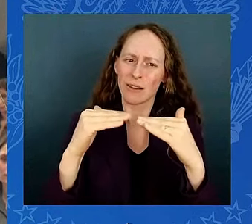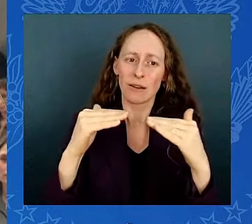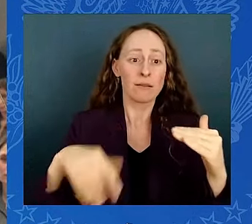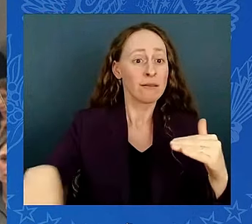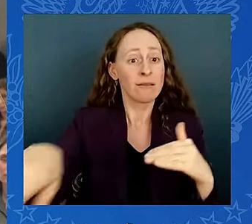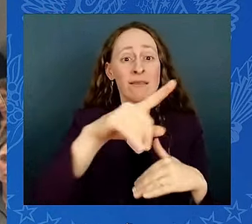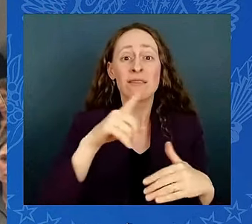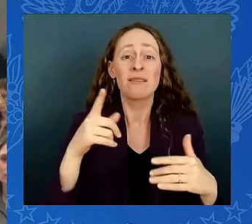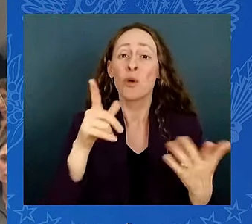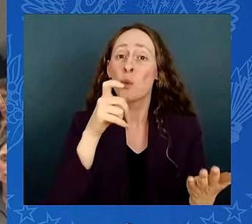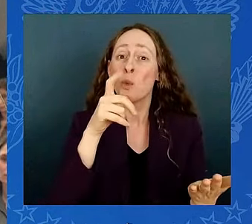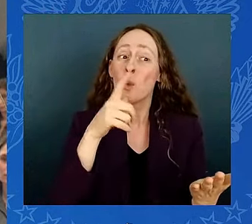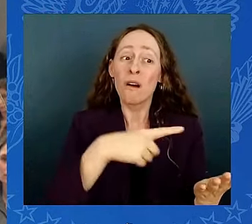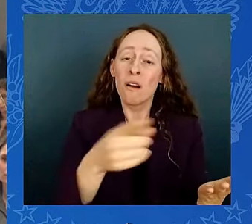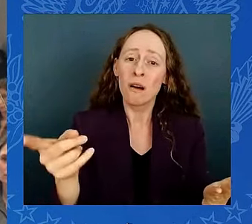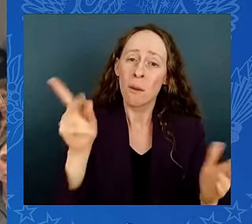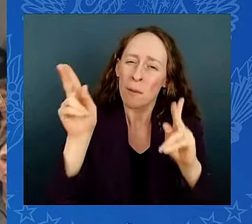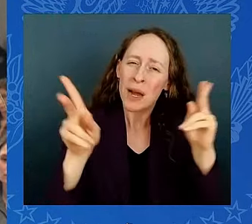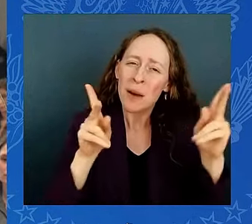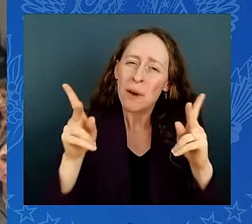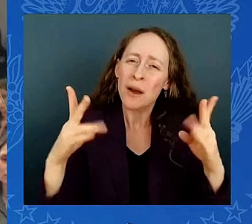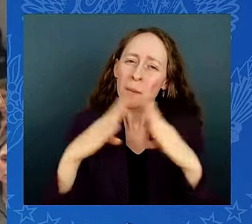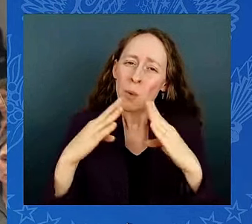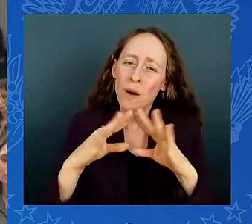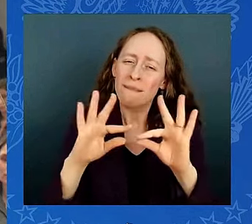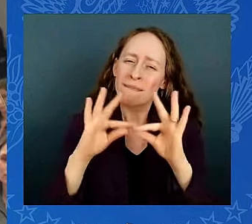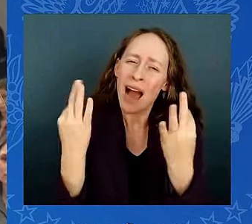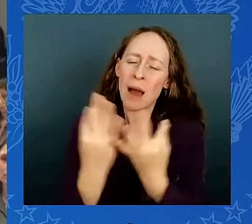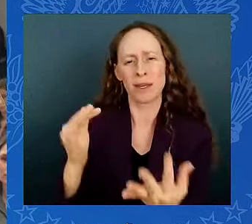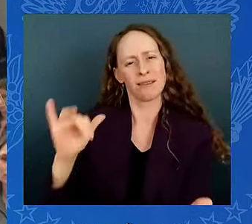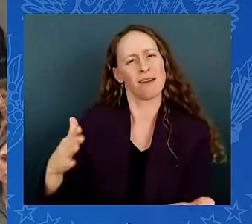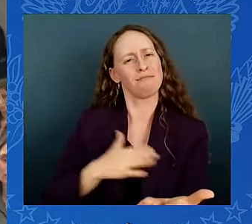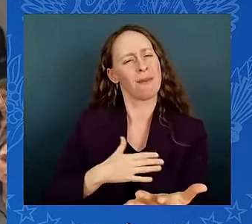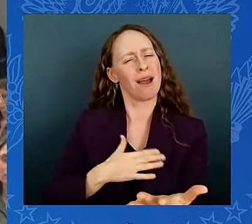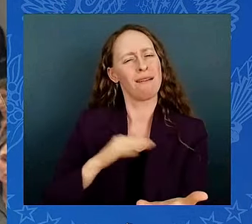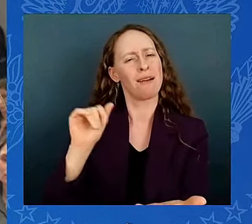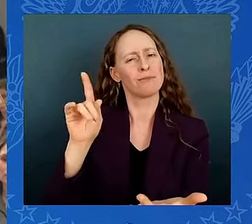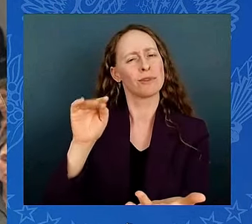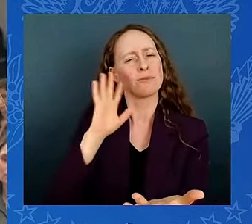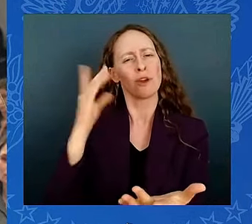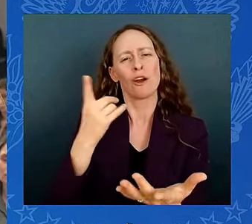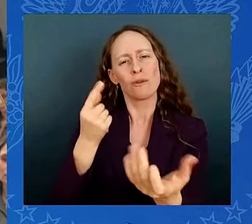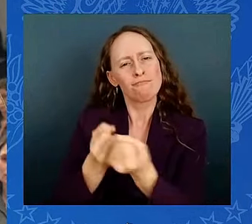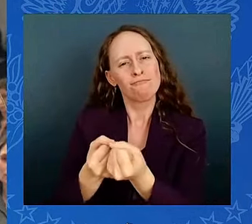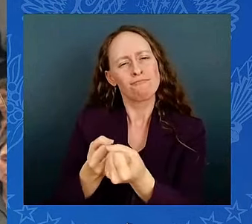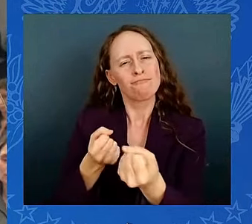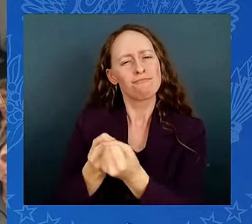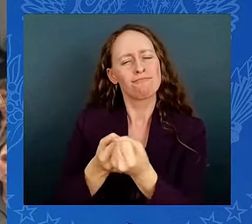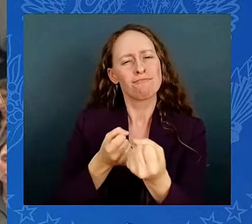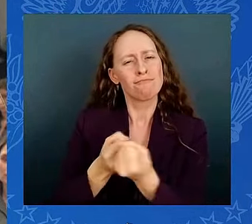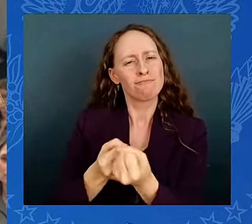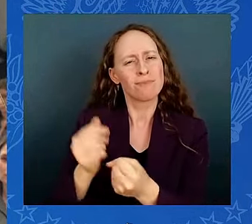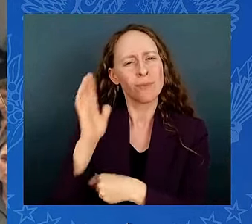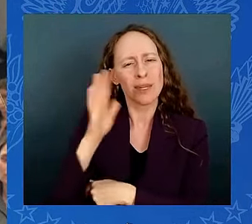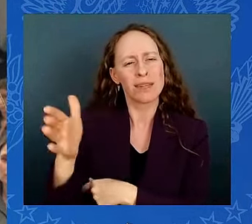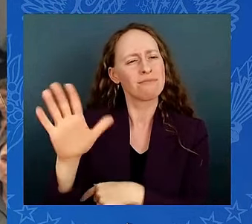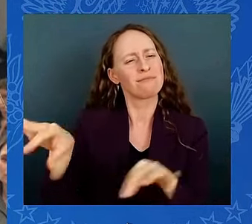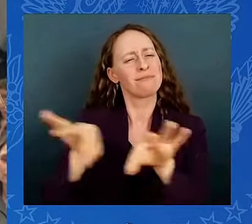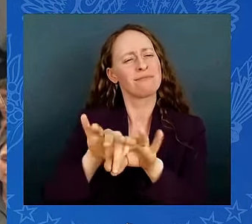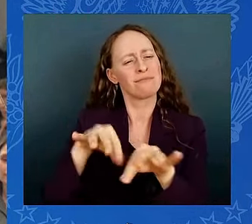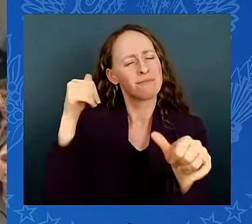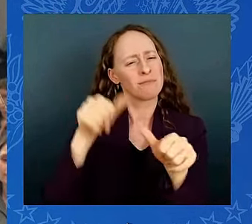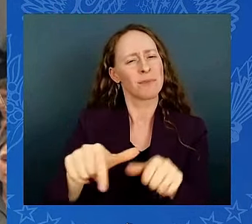And my administration is going to be there for you every step of the way. We just have to remember who we are, for God's sake. We're the United States of America.